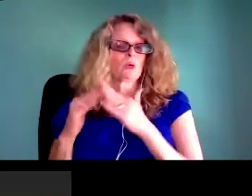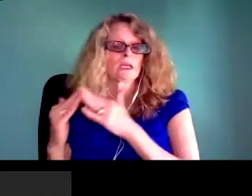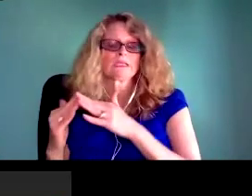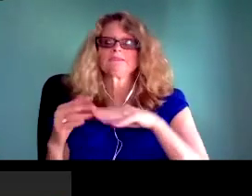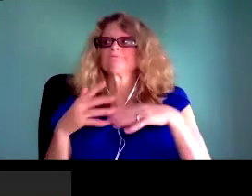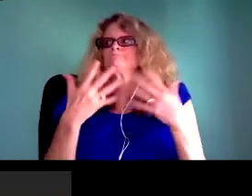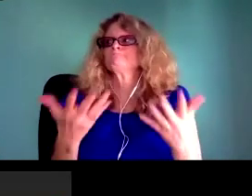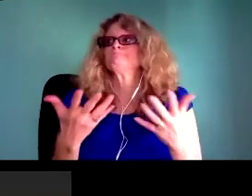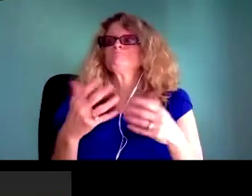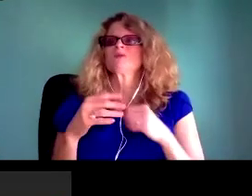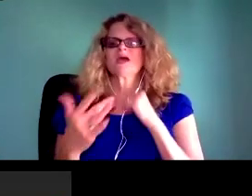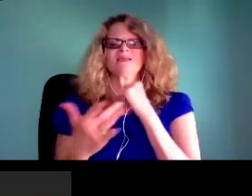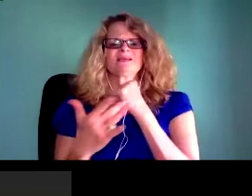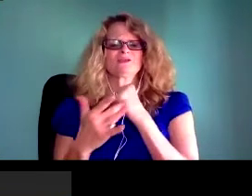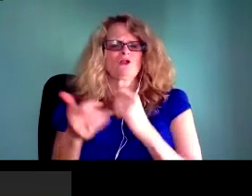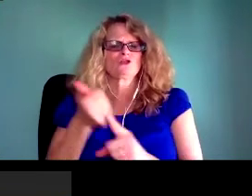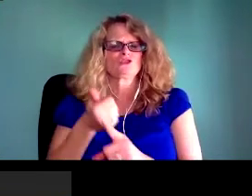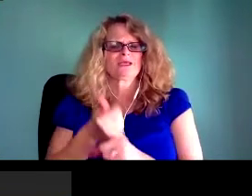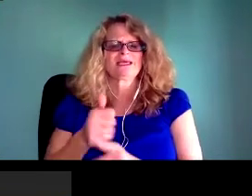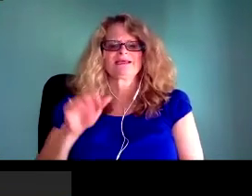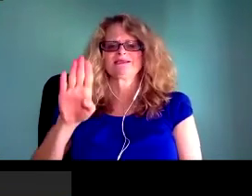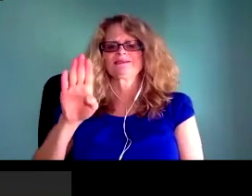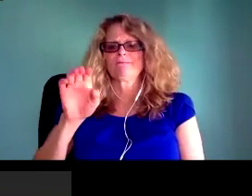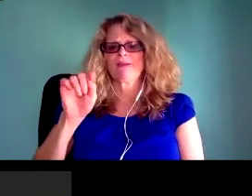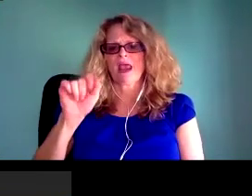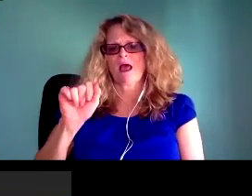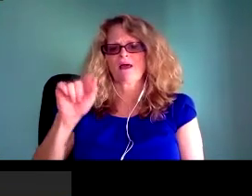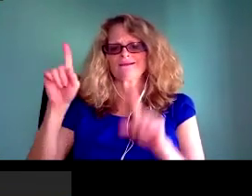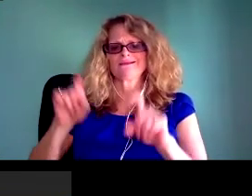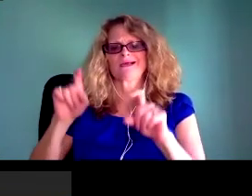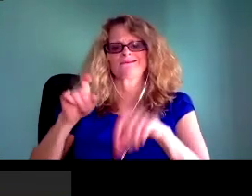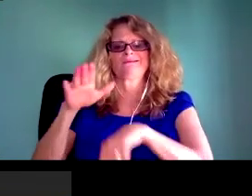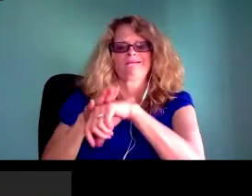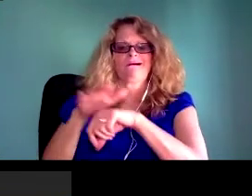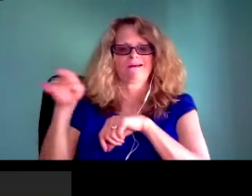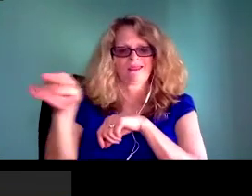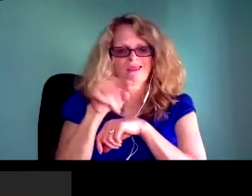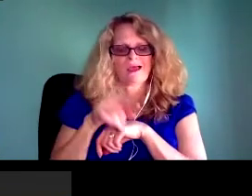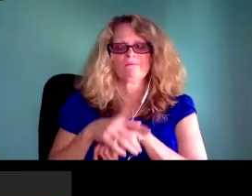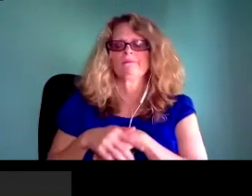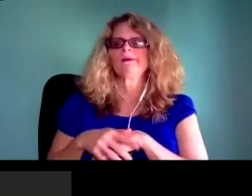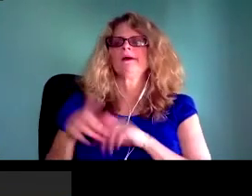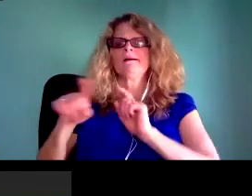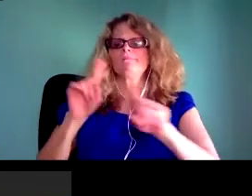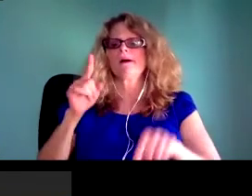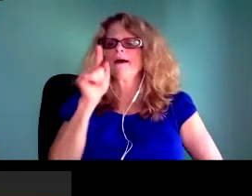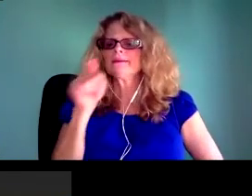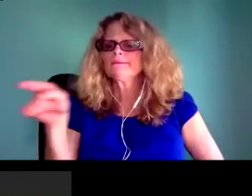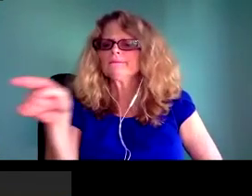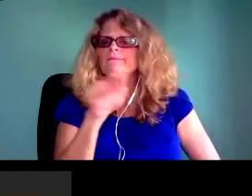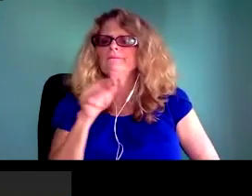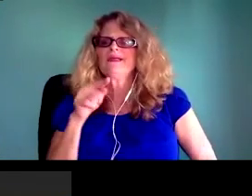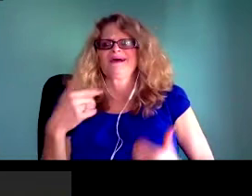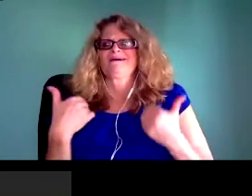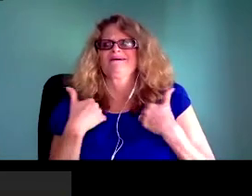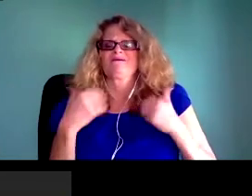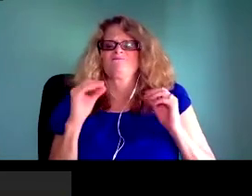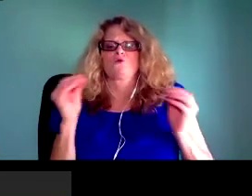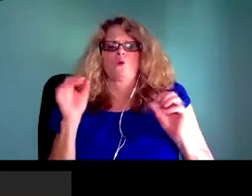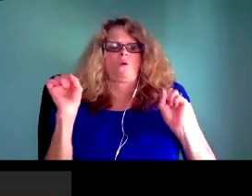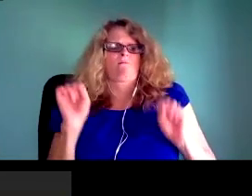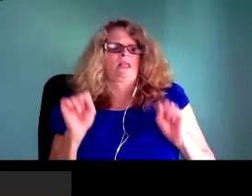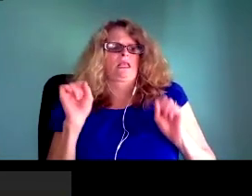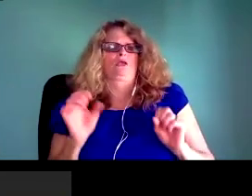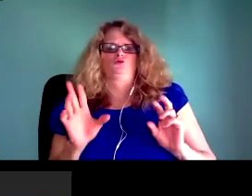and data curation and data management because even inside our systems, we